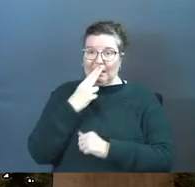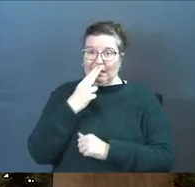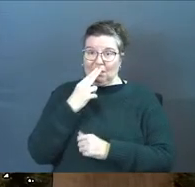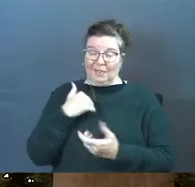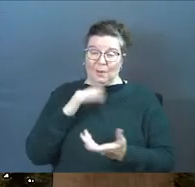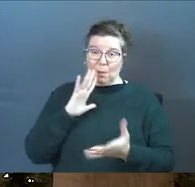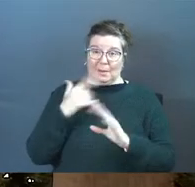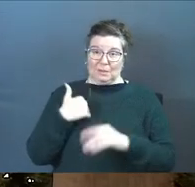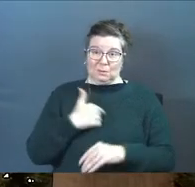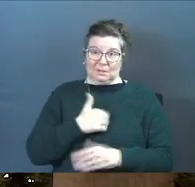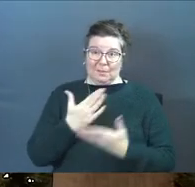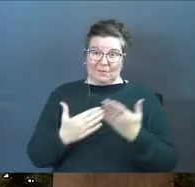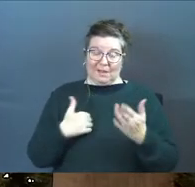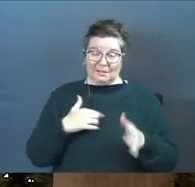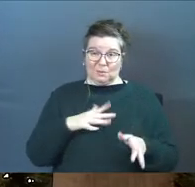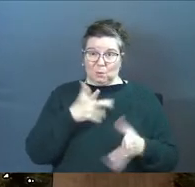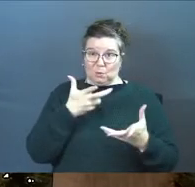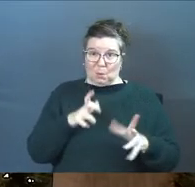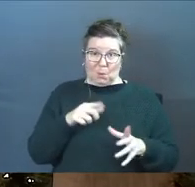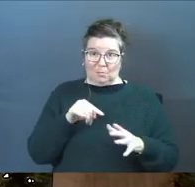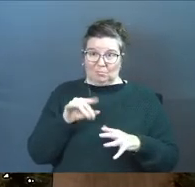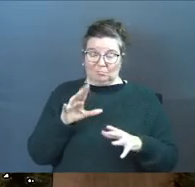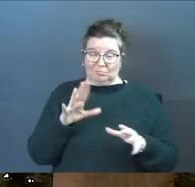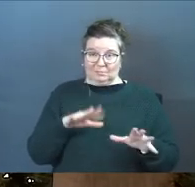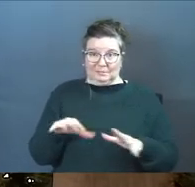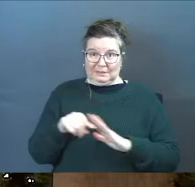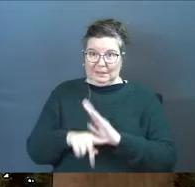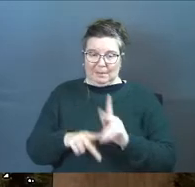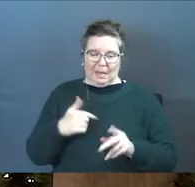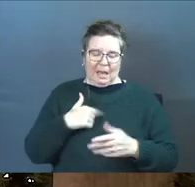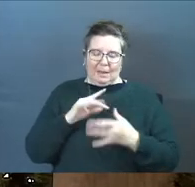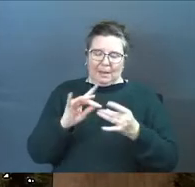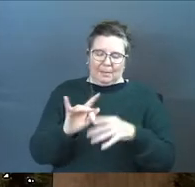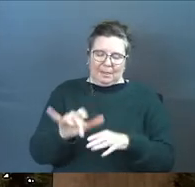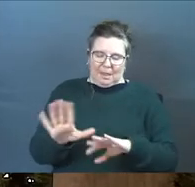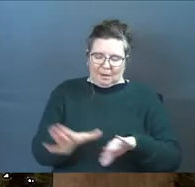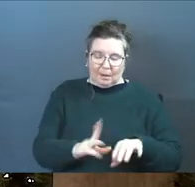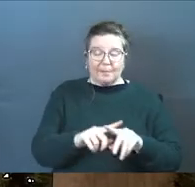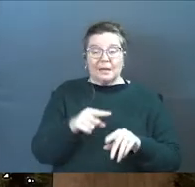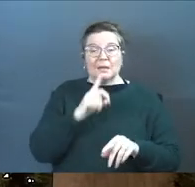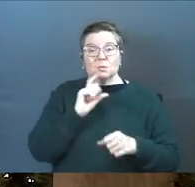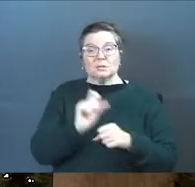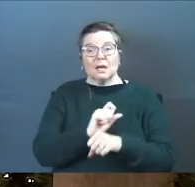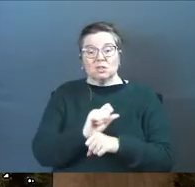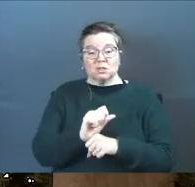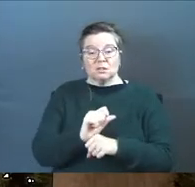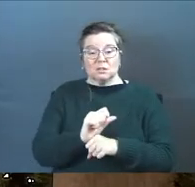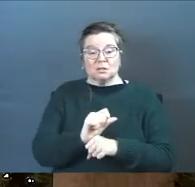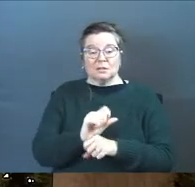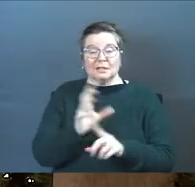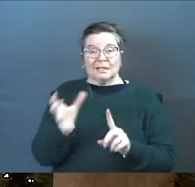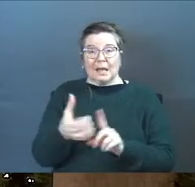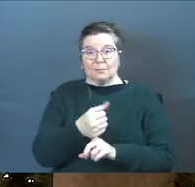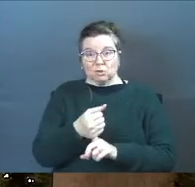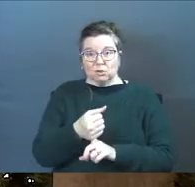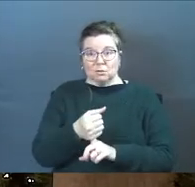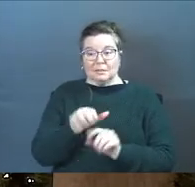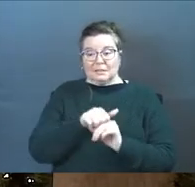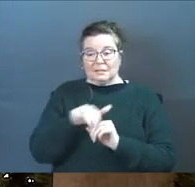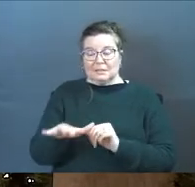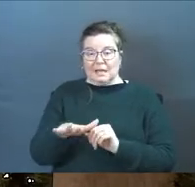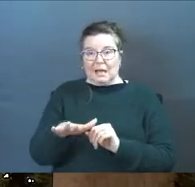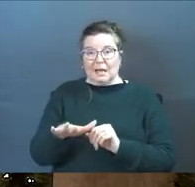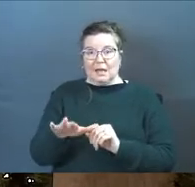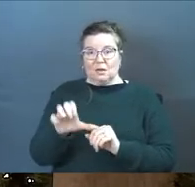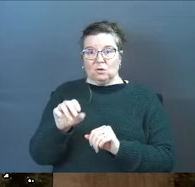messes with some of us pacifists in the room and I'm not going to comment on that but he was actually captured, sent to